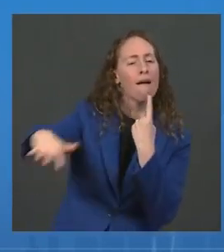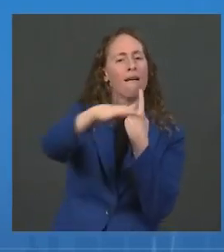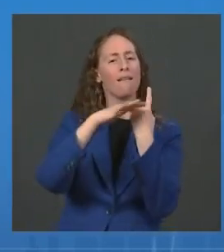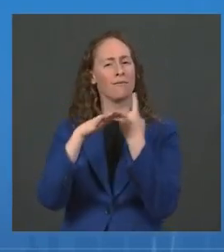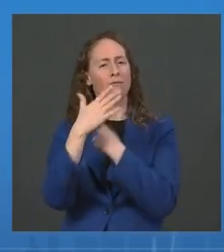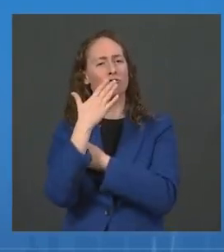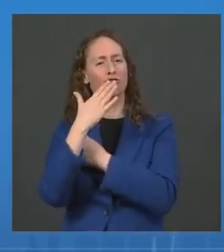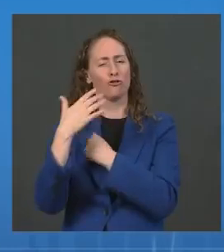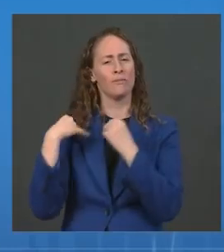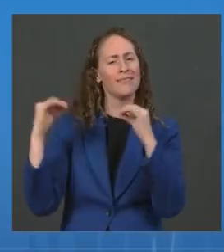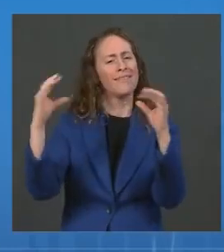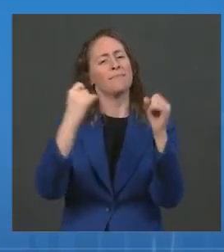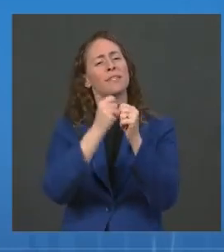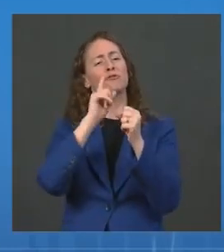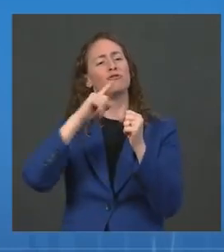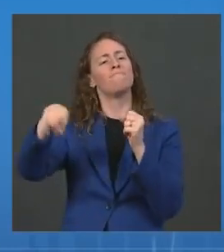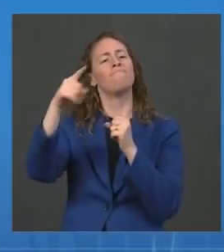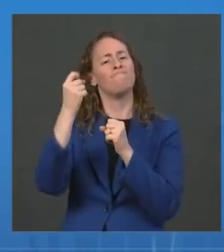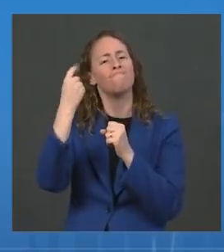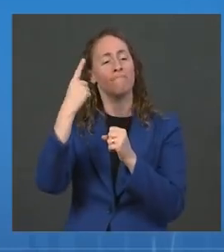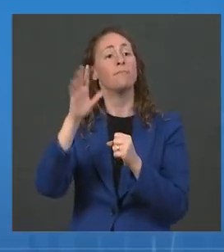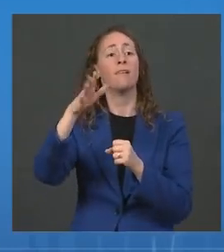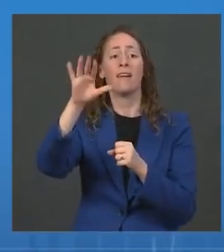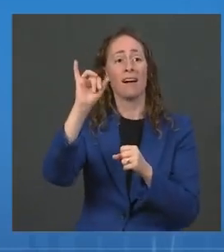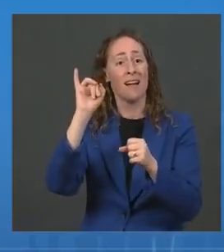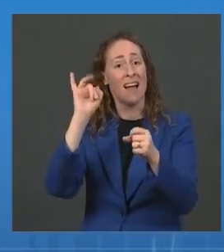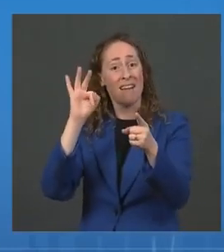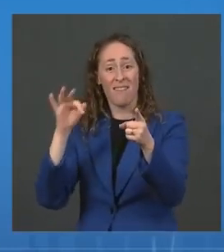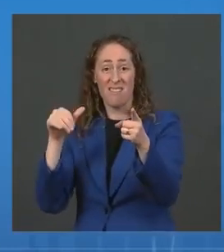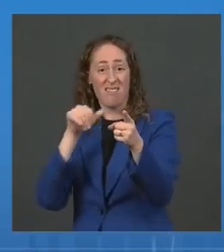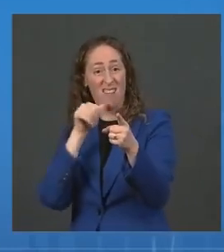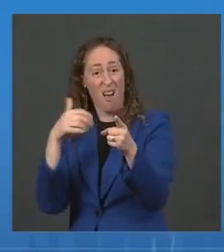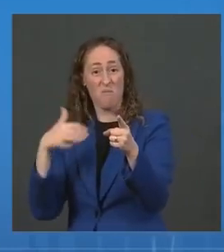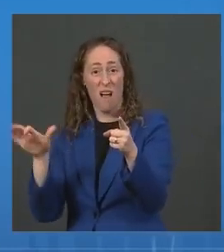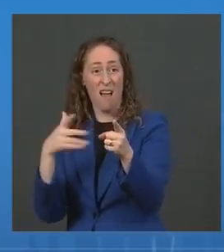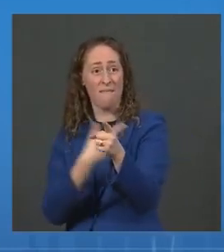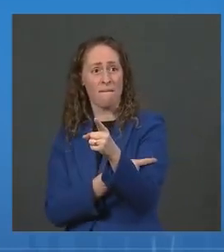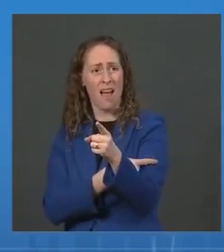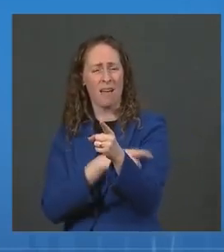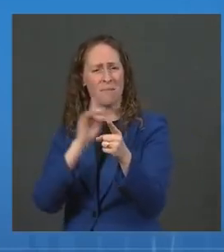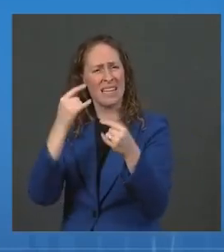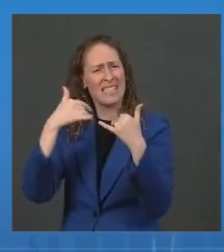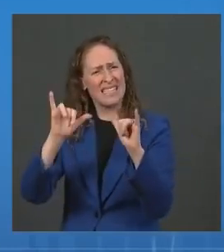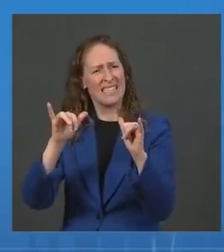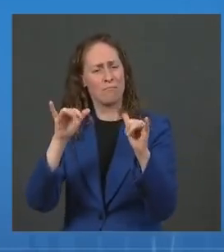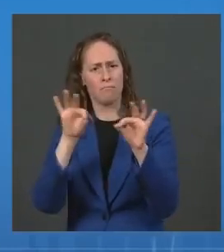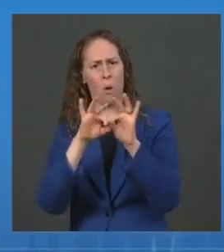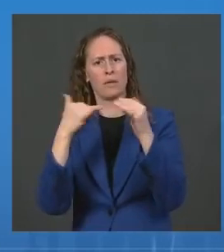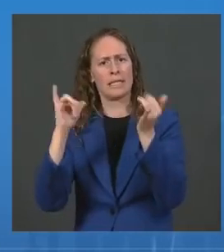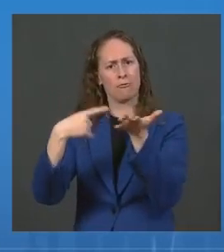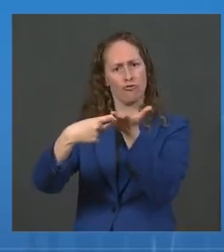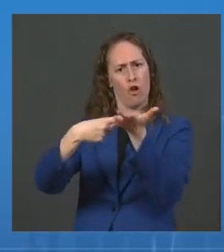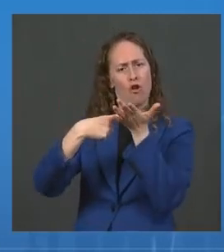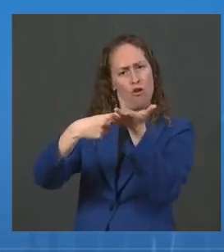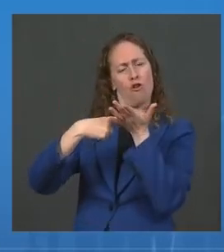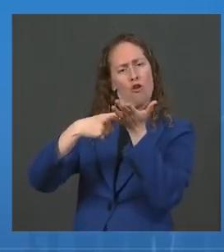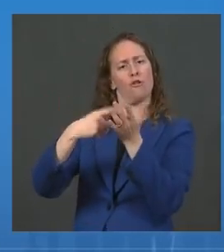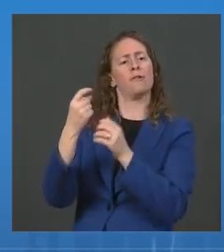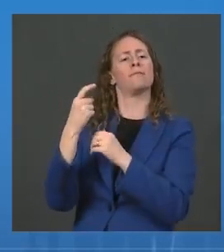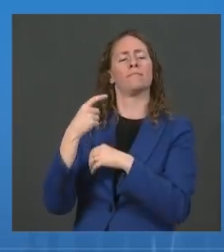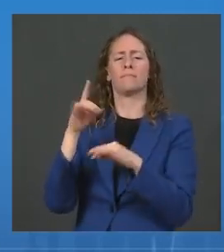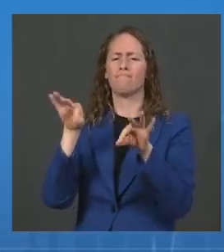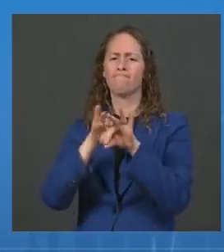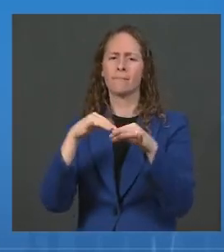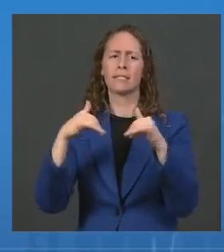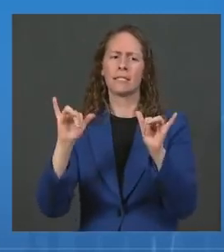even those that don't end in vaccination, are essential to this effort. We've learned also that you don't have to have a degree in medicine or public health